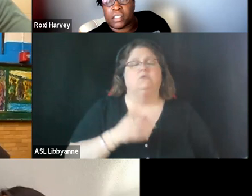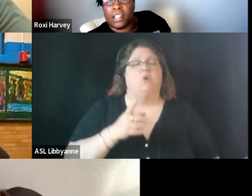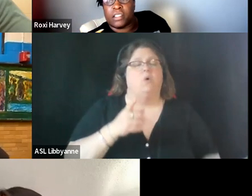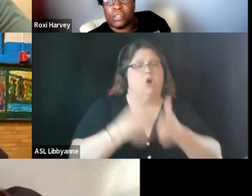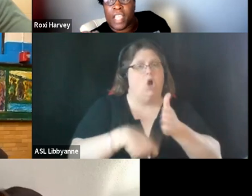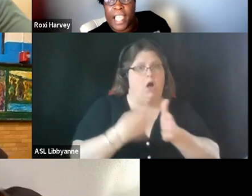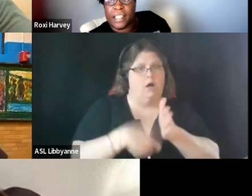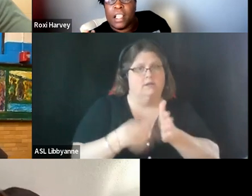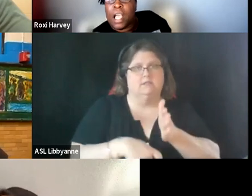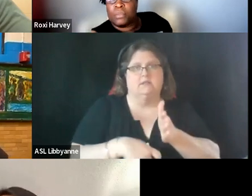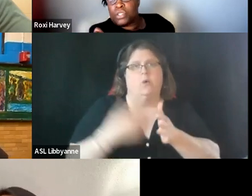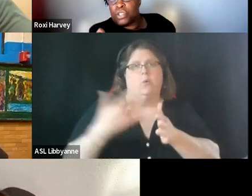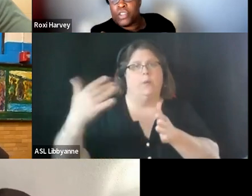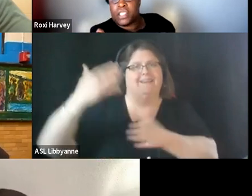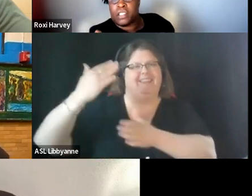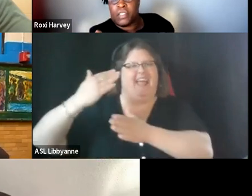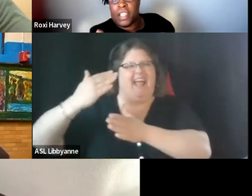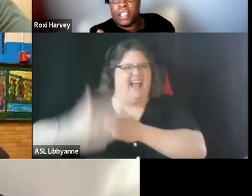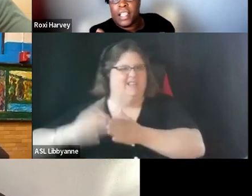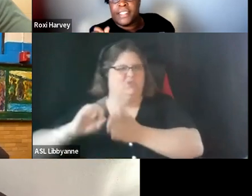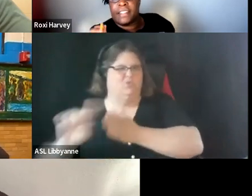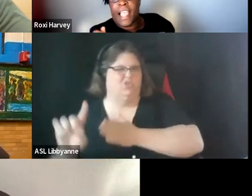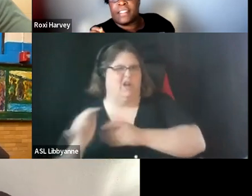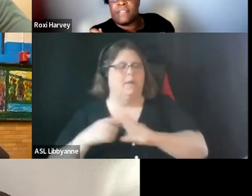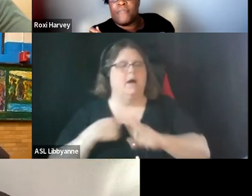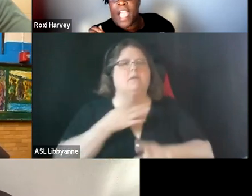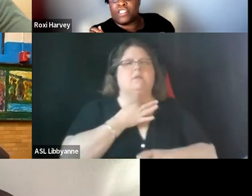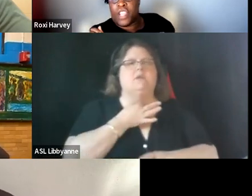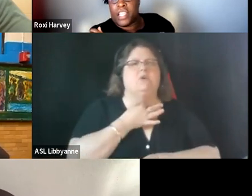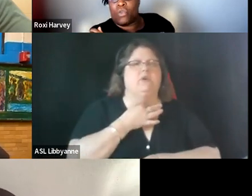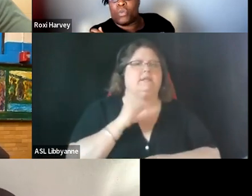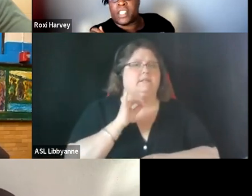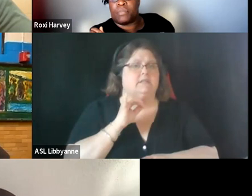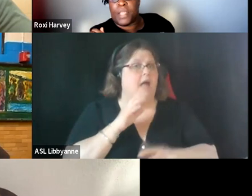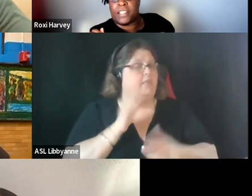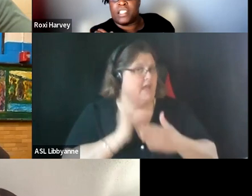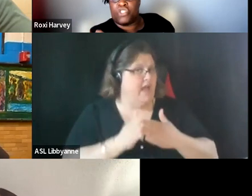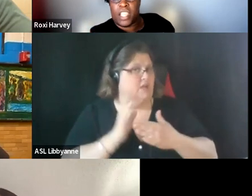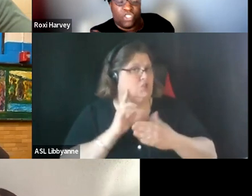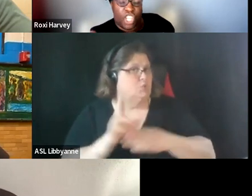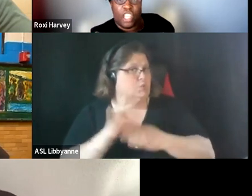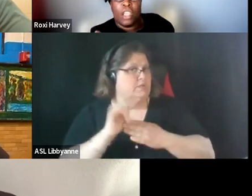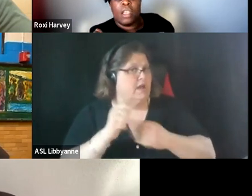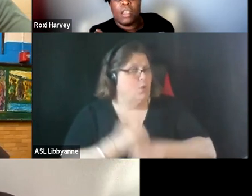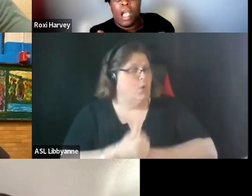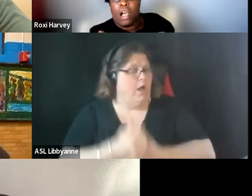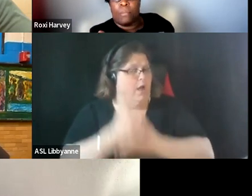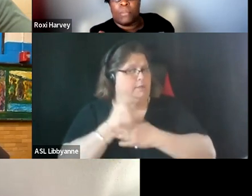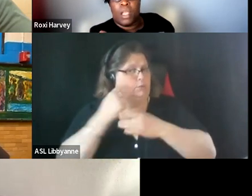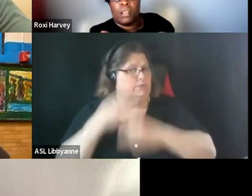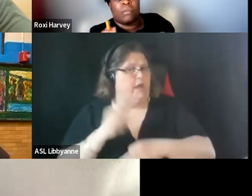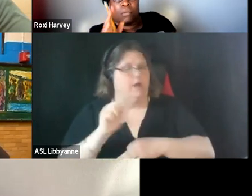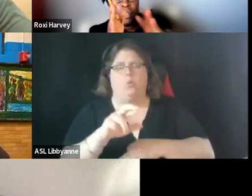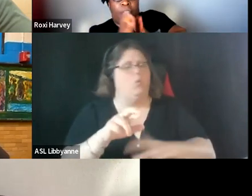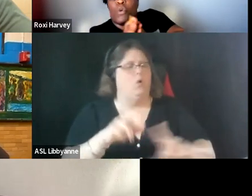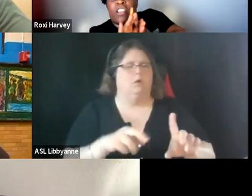their cost until the end i'm just curious that did that then factor in or was it basically j and g um